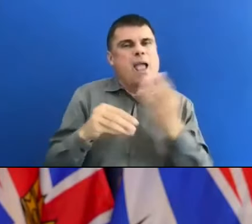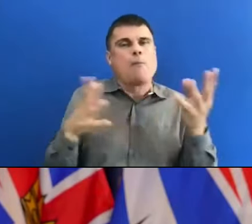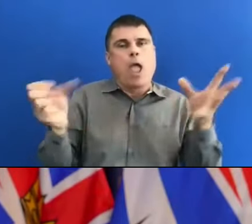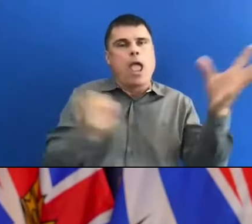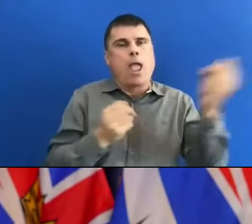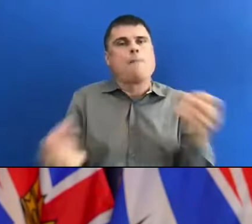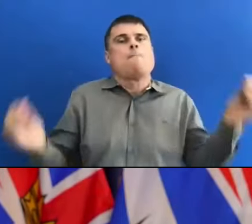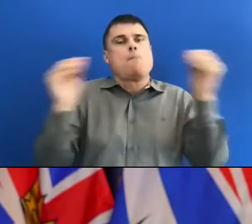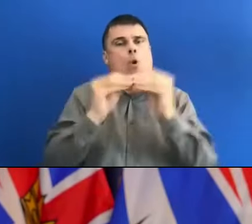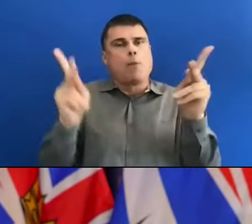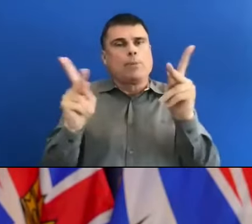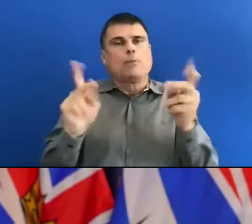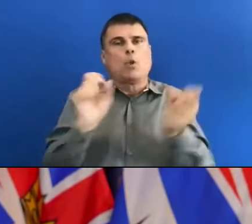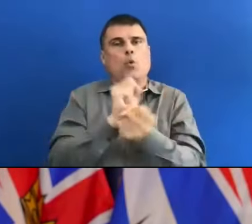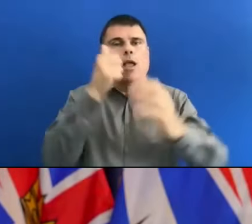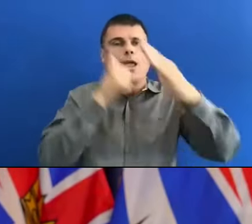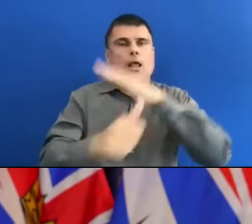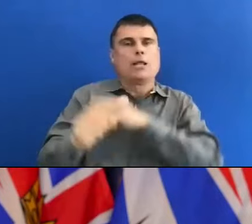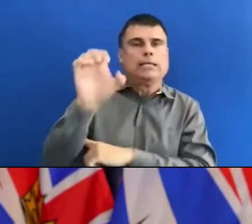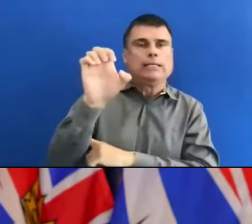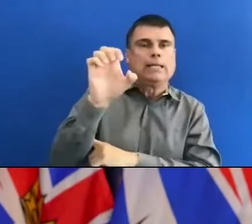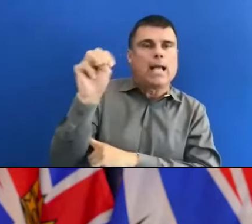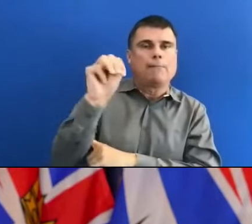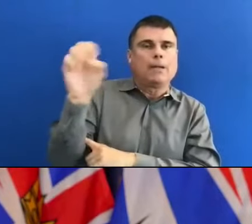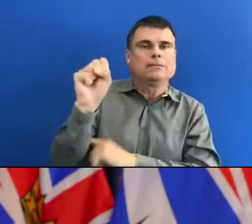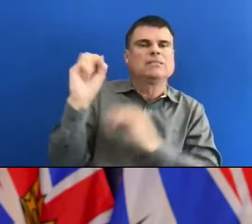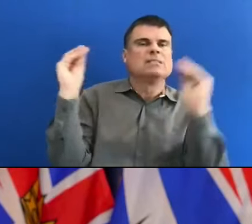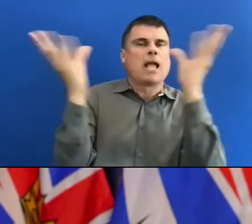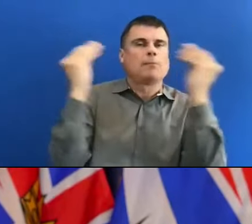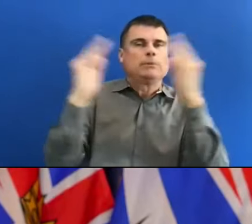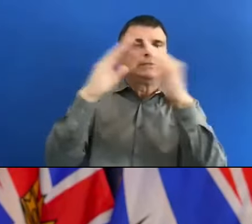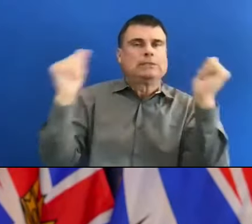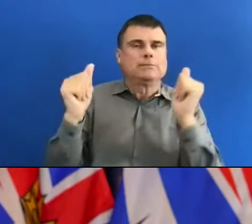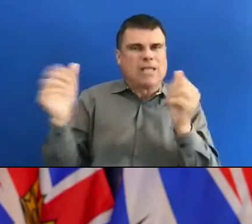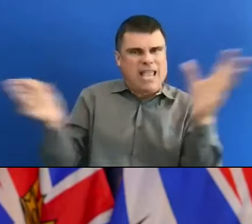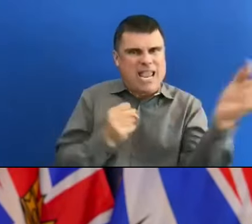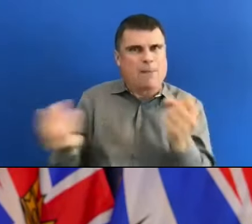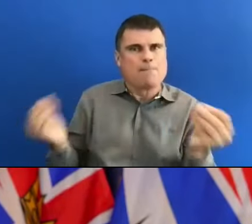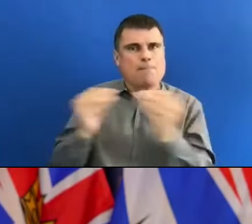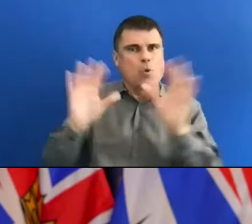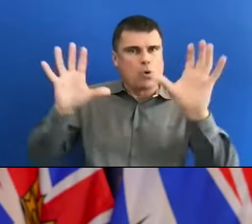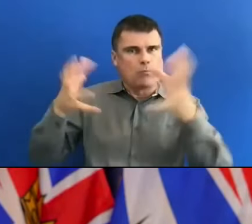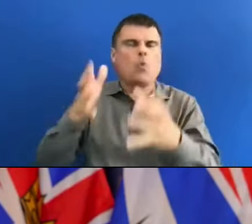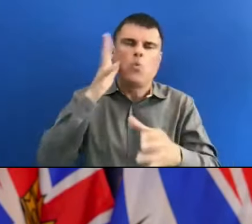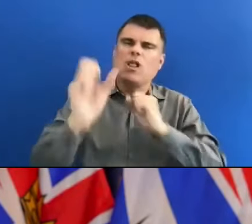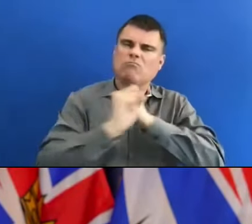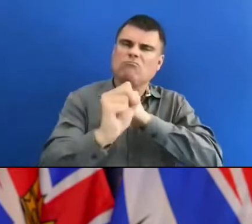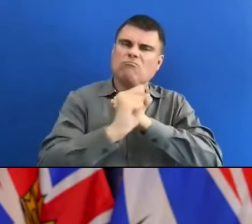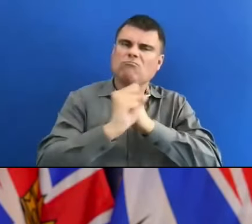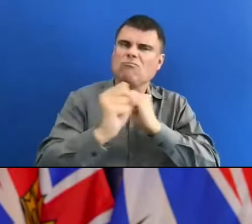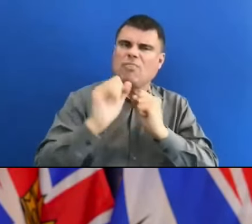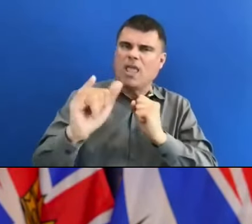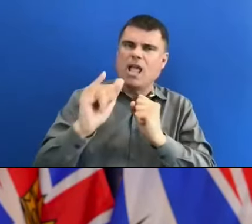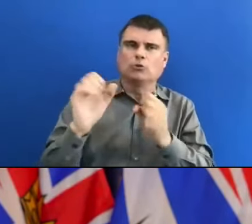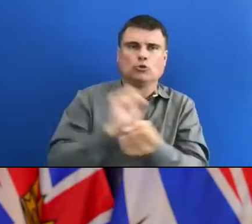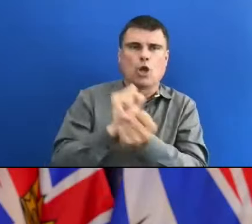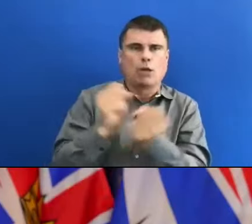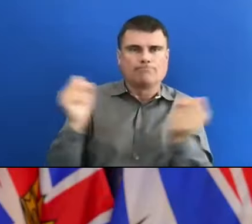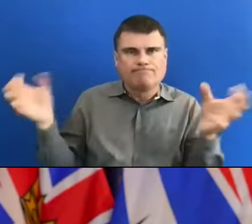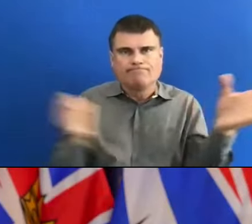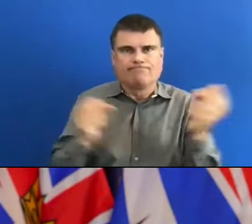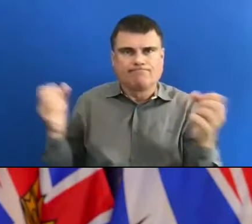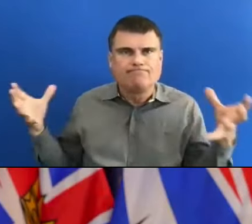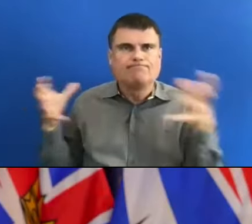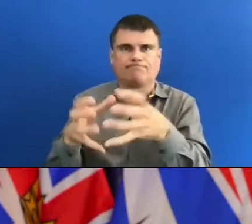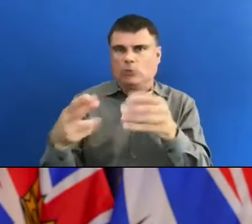But also providing other supports in communities. So that our public health care system can do a better job supporting people in these